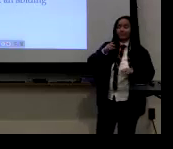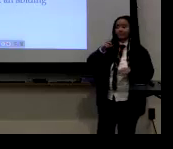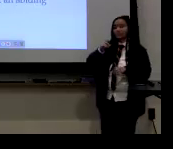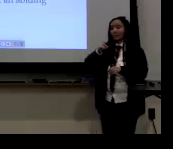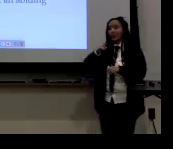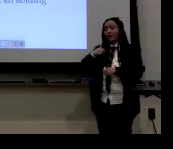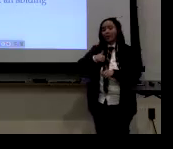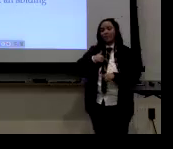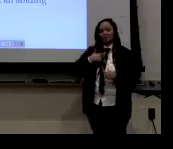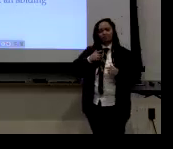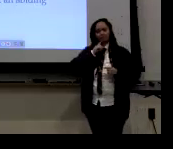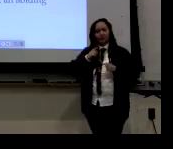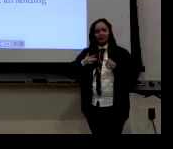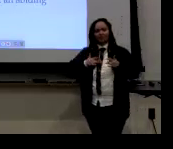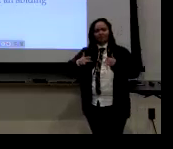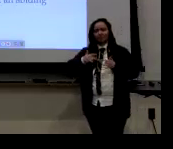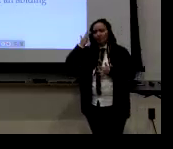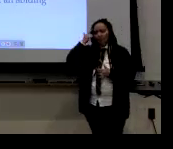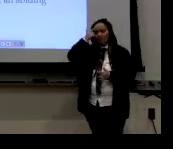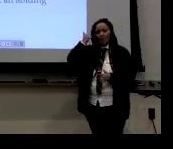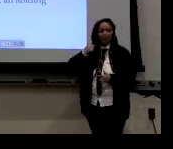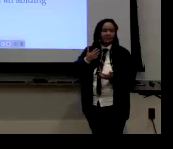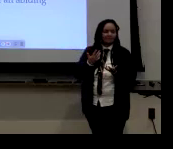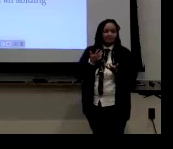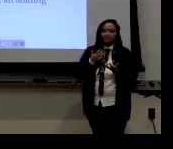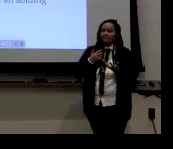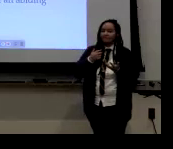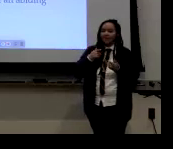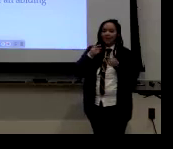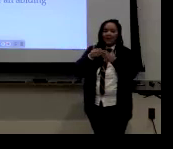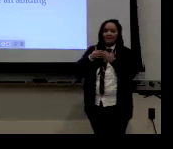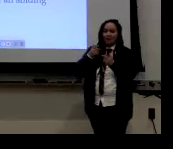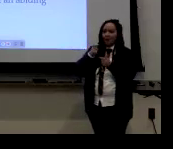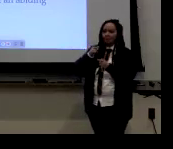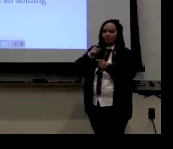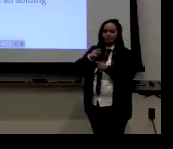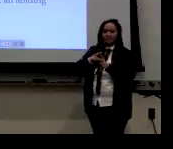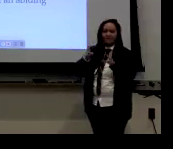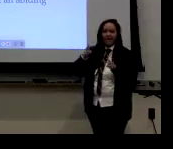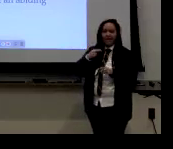One of my previous papers, um, I was really excited about it because